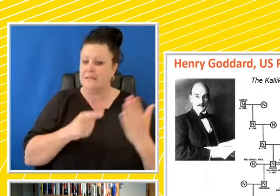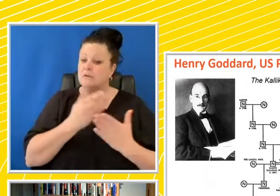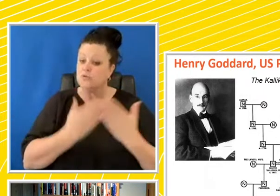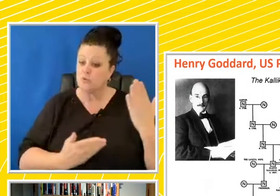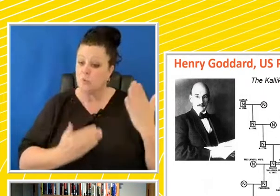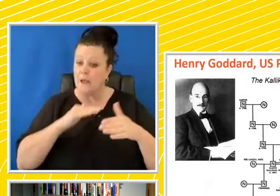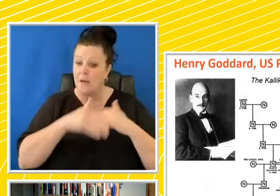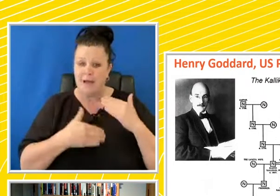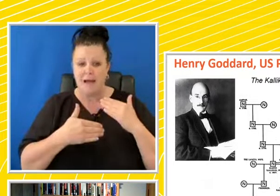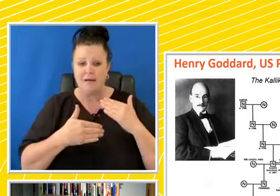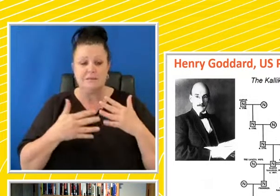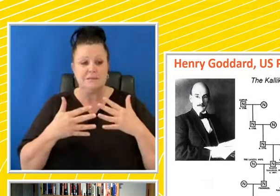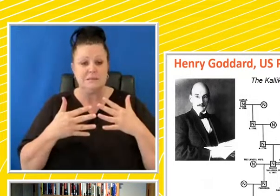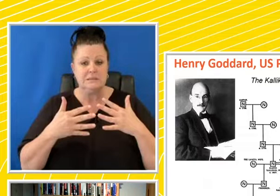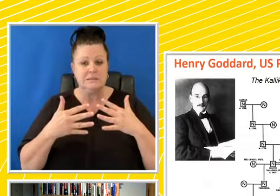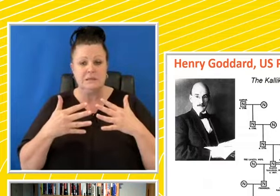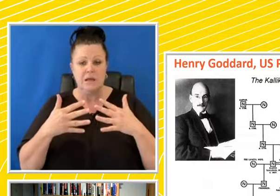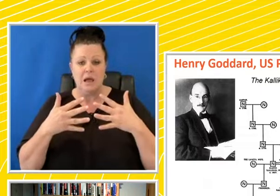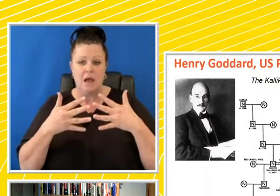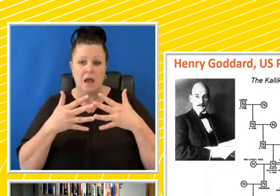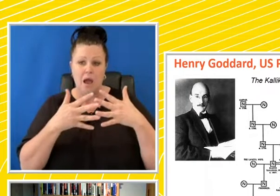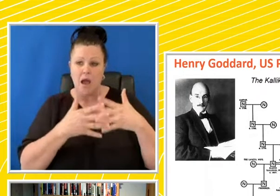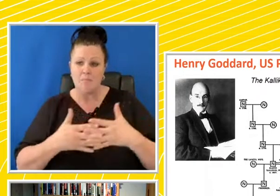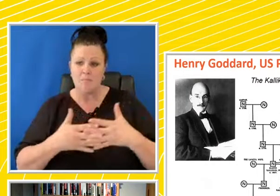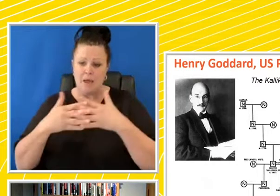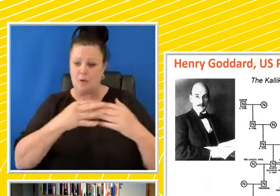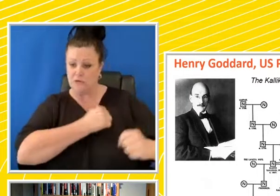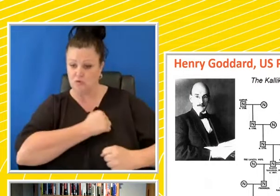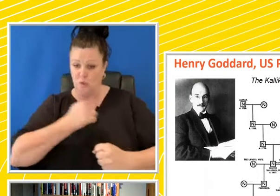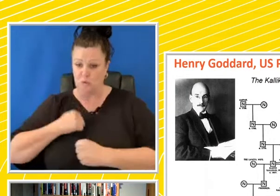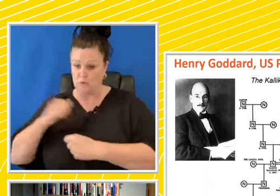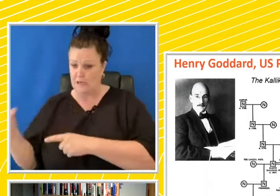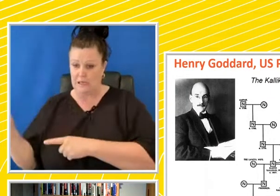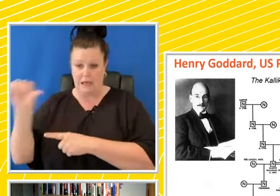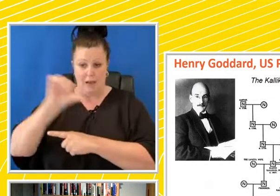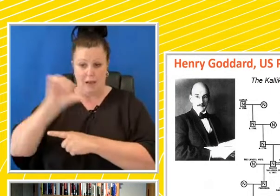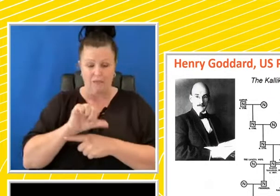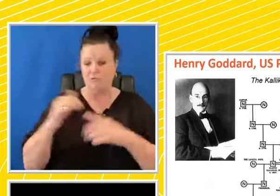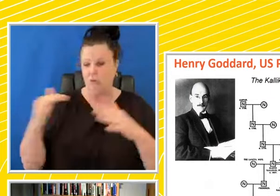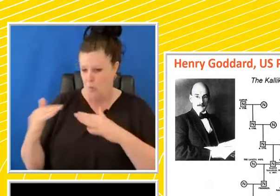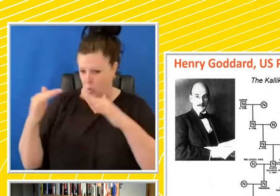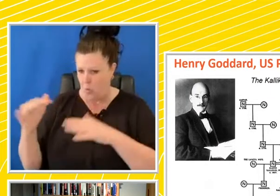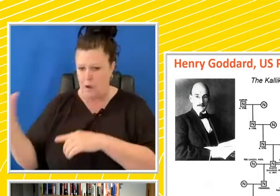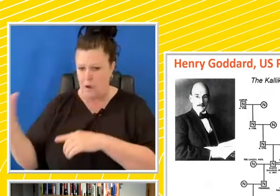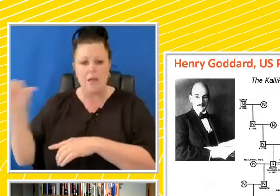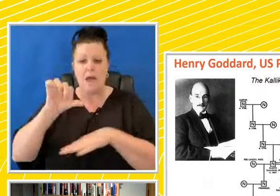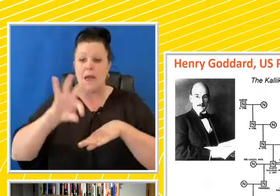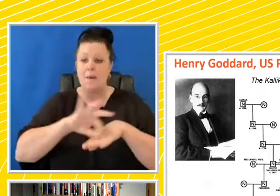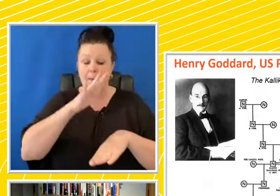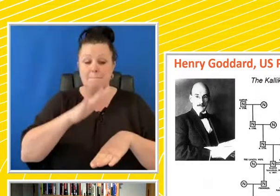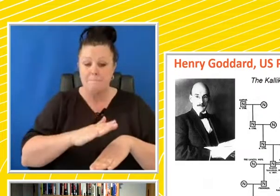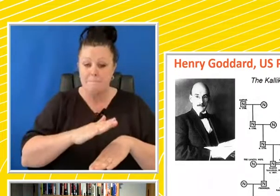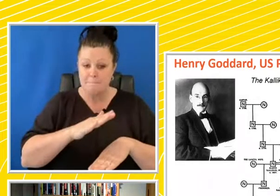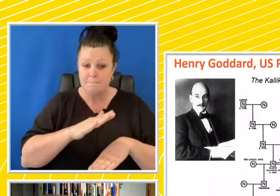of a returned American soldier from the Civil War who married a,